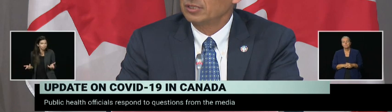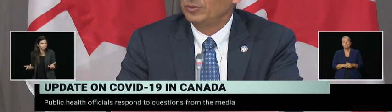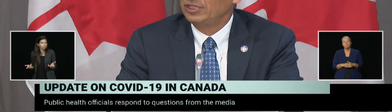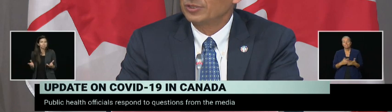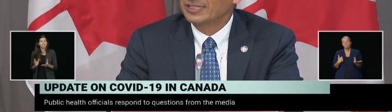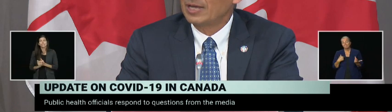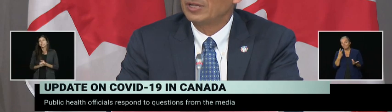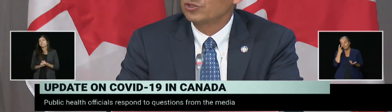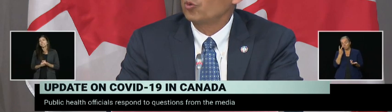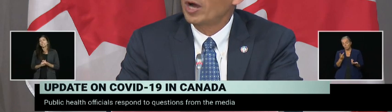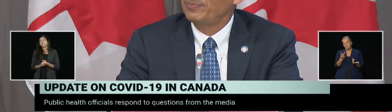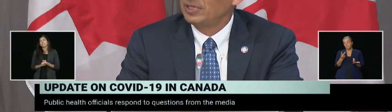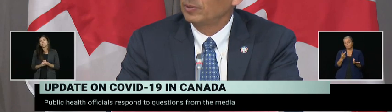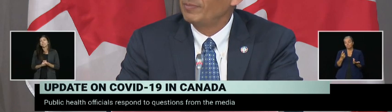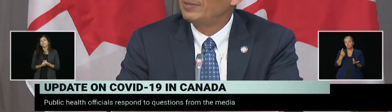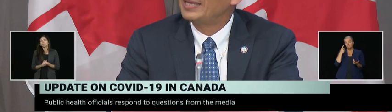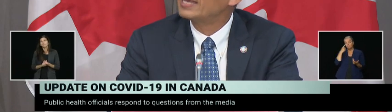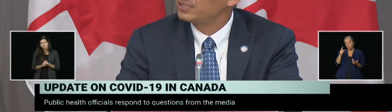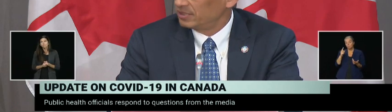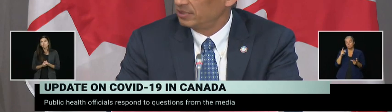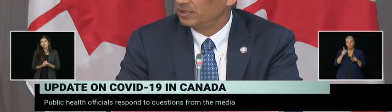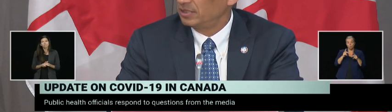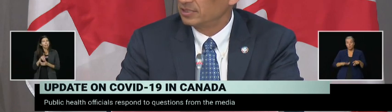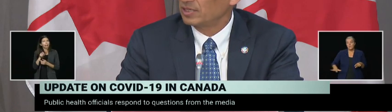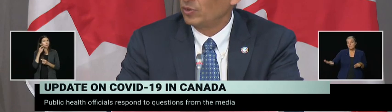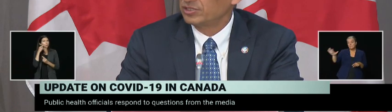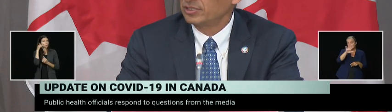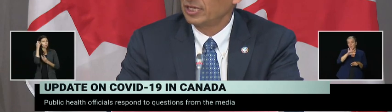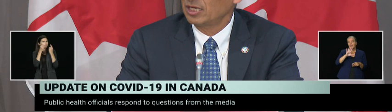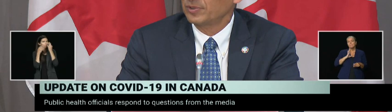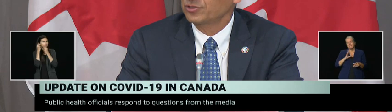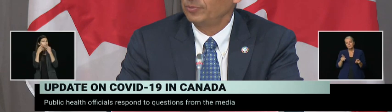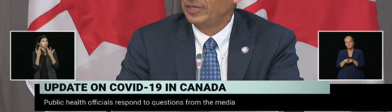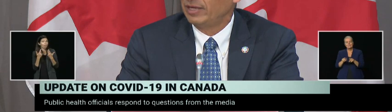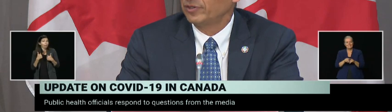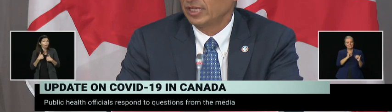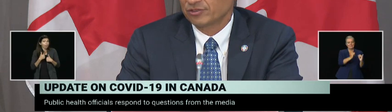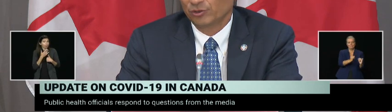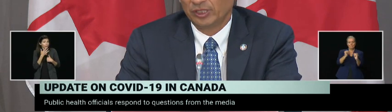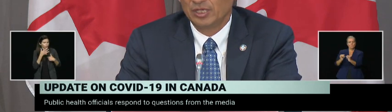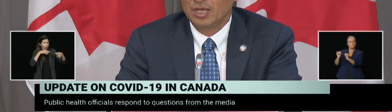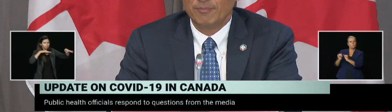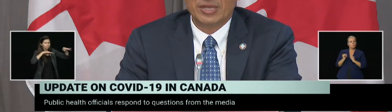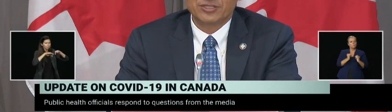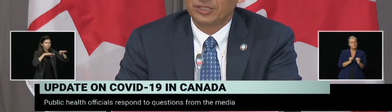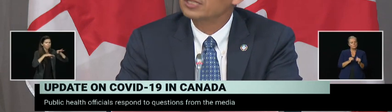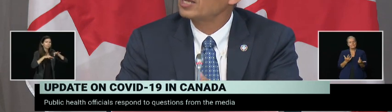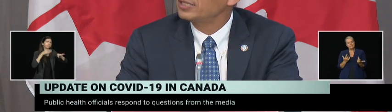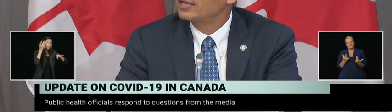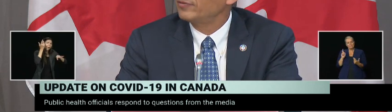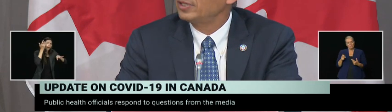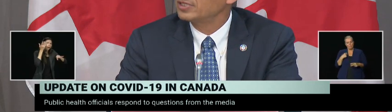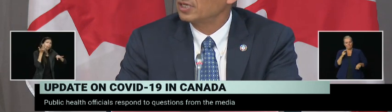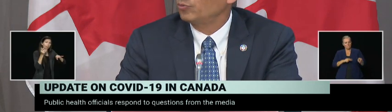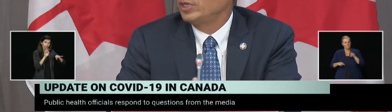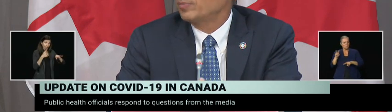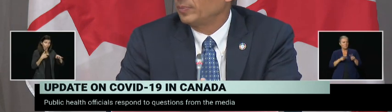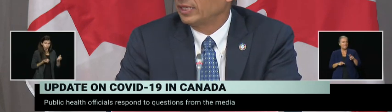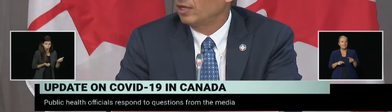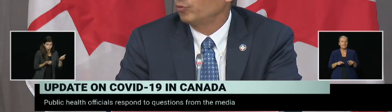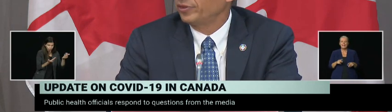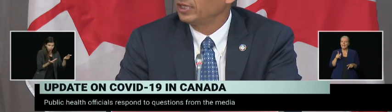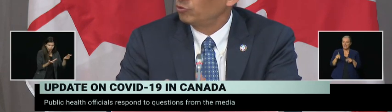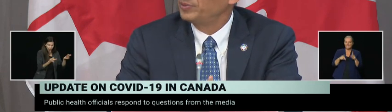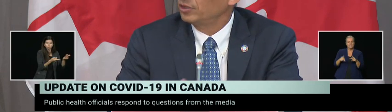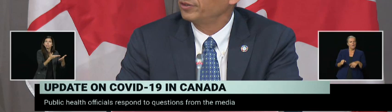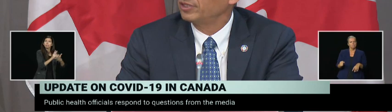things that we need to examine as to why people may be hesitant in some ways to take up a certain behavior. That certainly, based on the science and evidence, we in